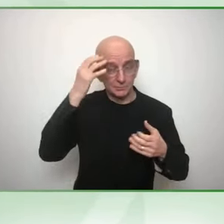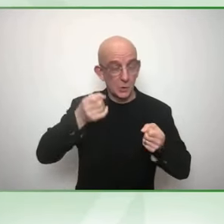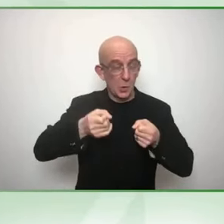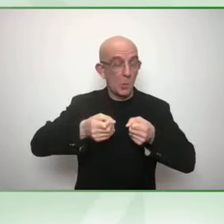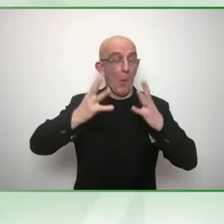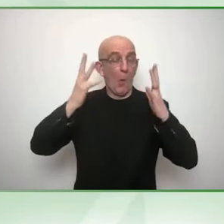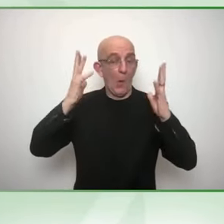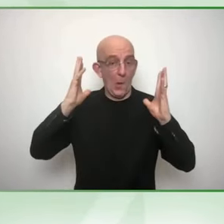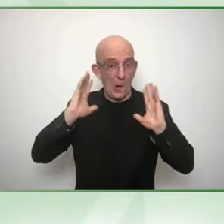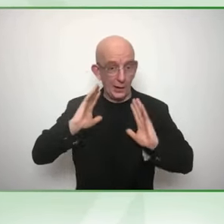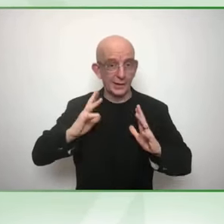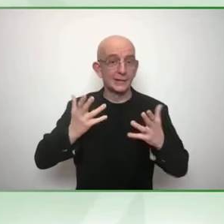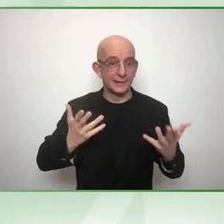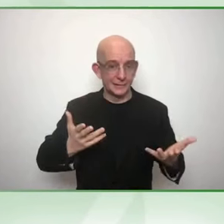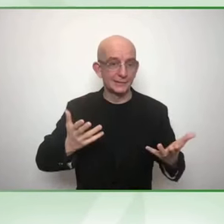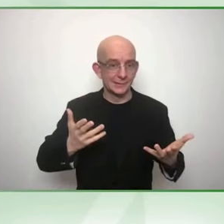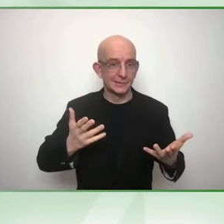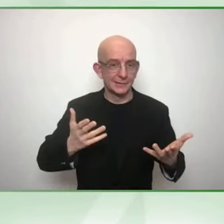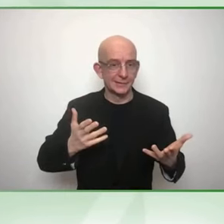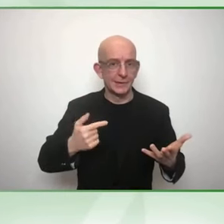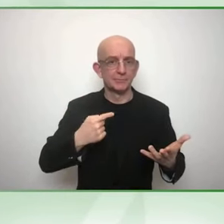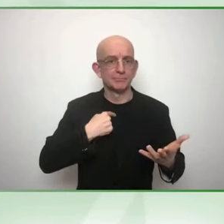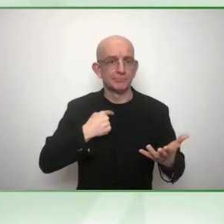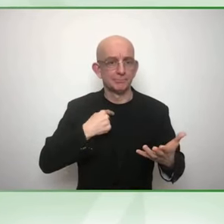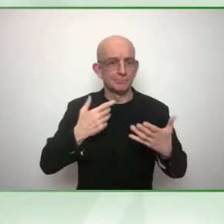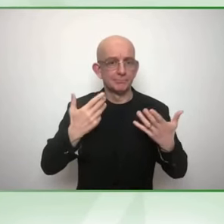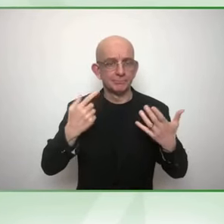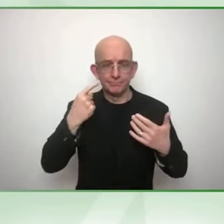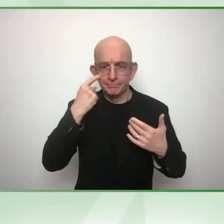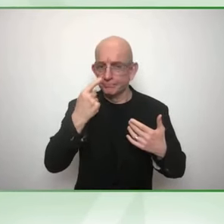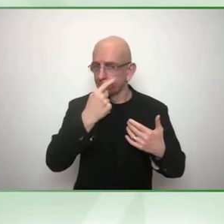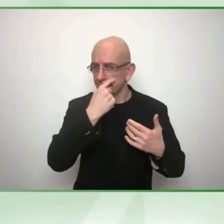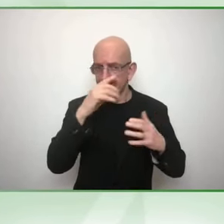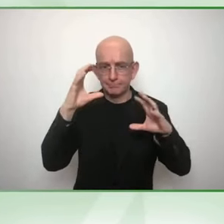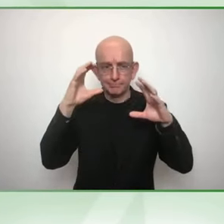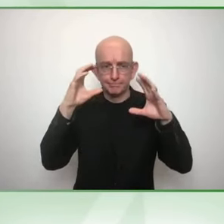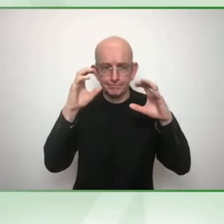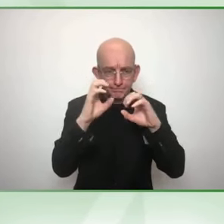cleanery room of the Zero conference with, I think, video of myself behind.